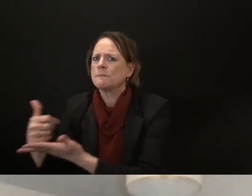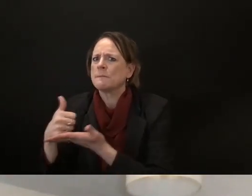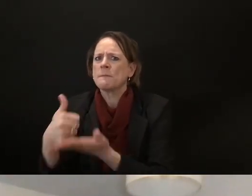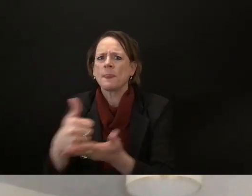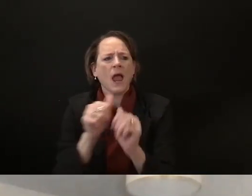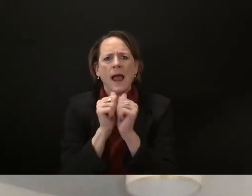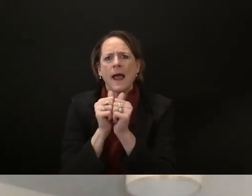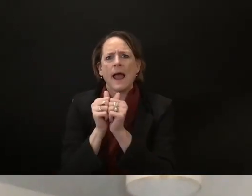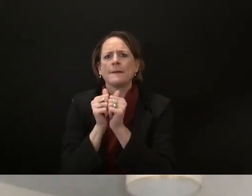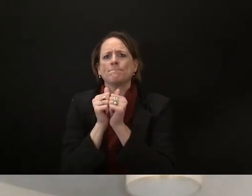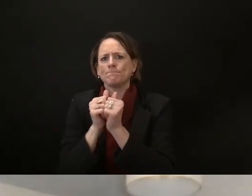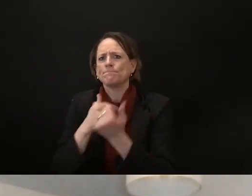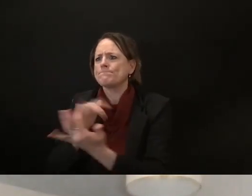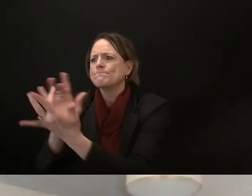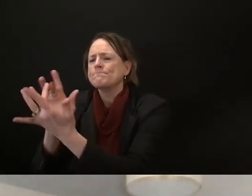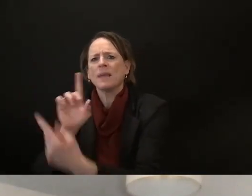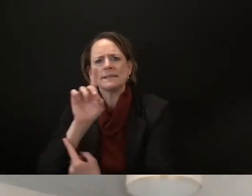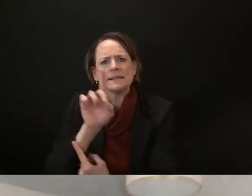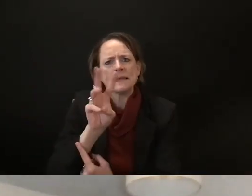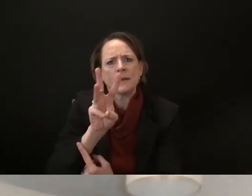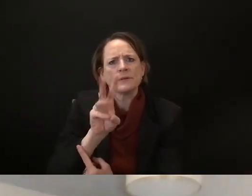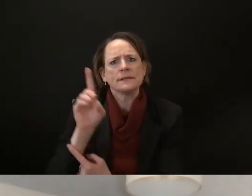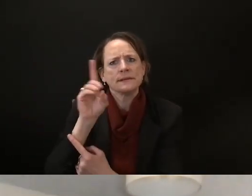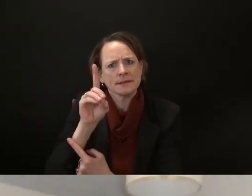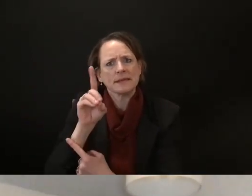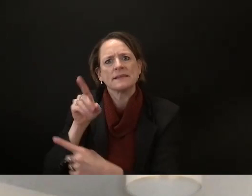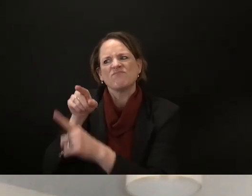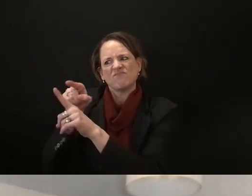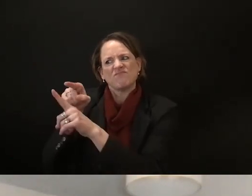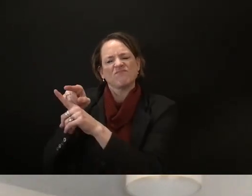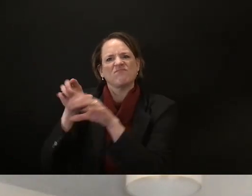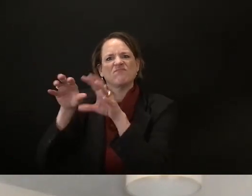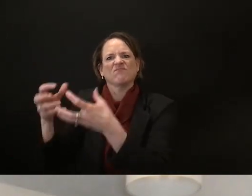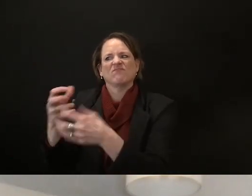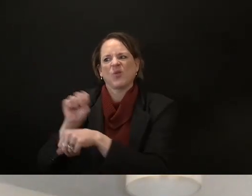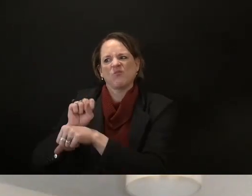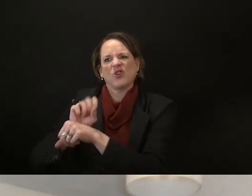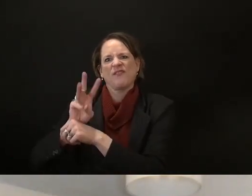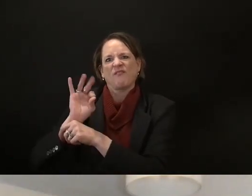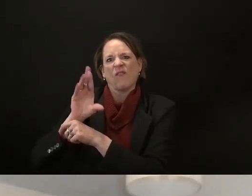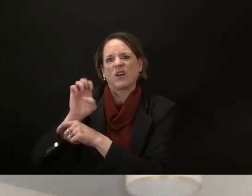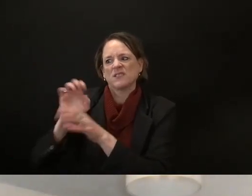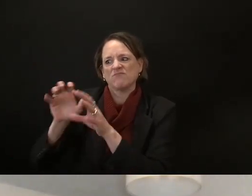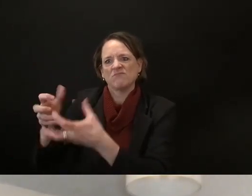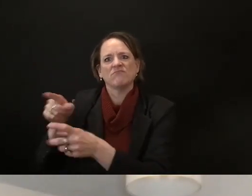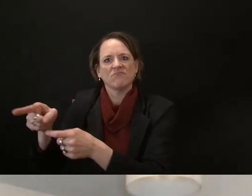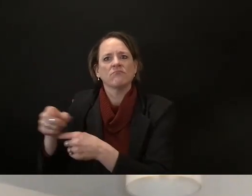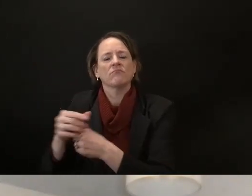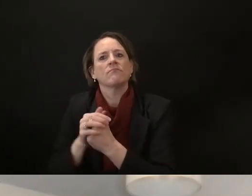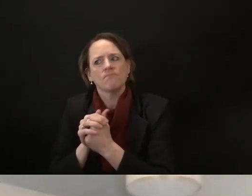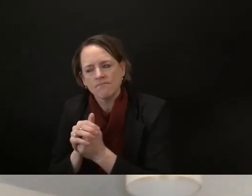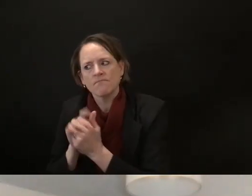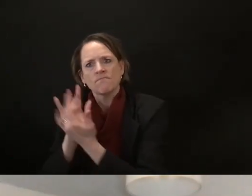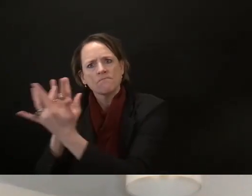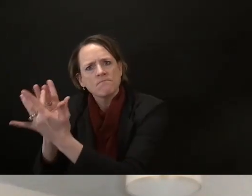um so big thank you to my staff who are we're still on this uh this call like janice justin blinsky and justin sergeant